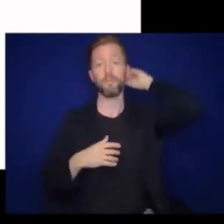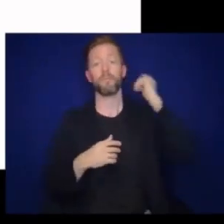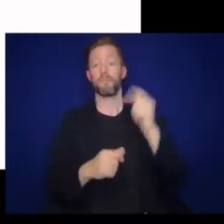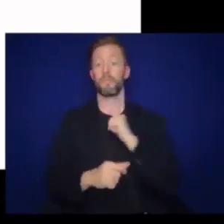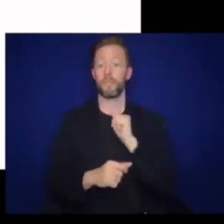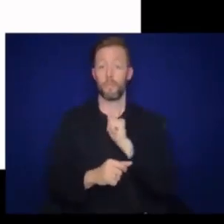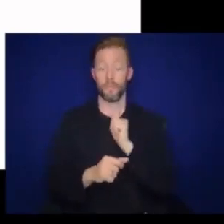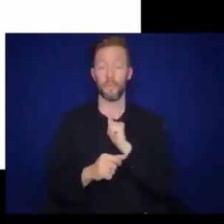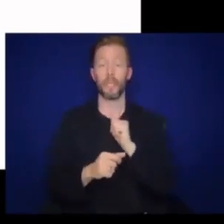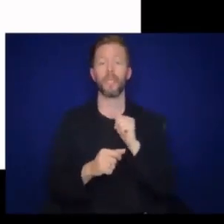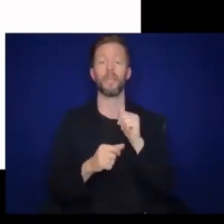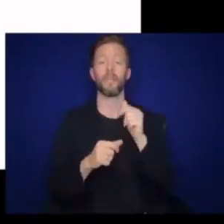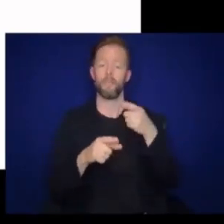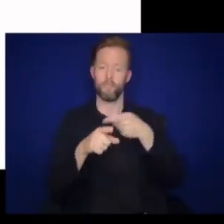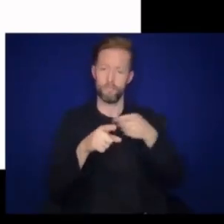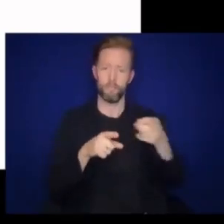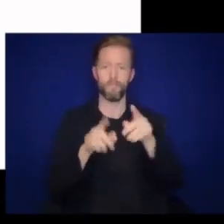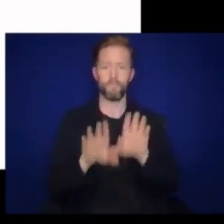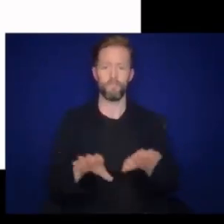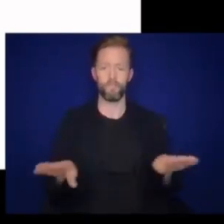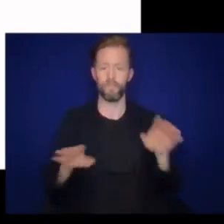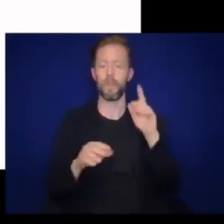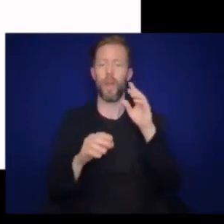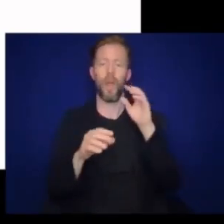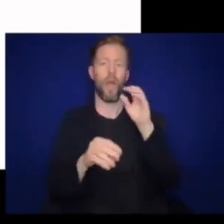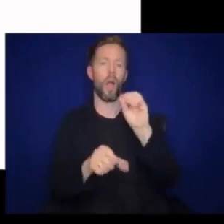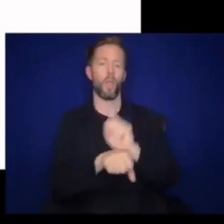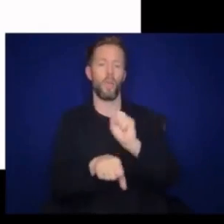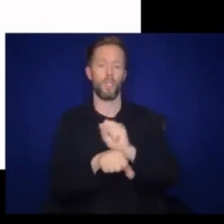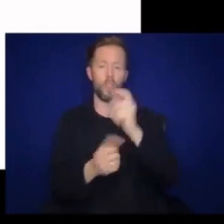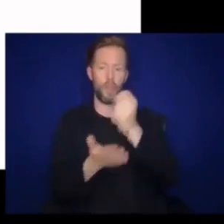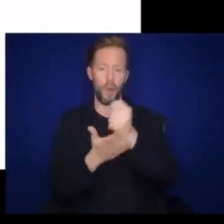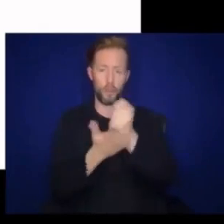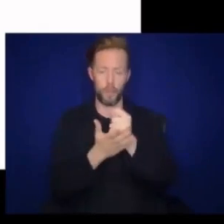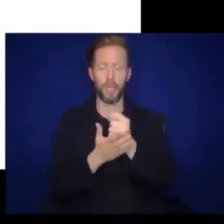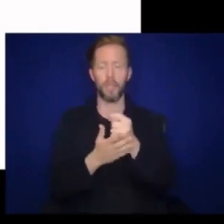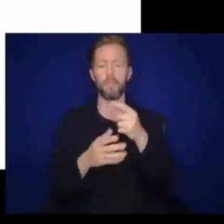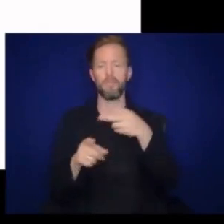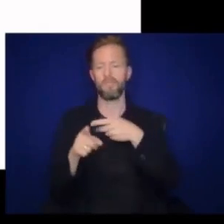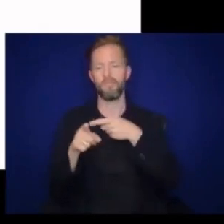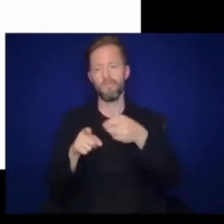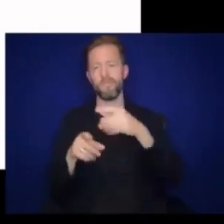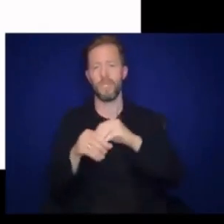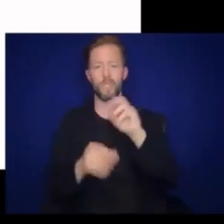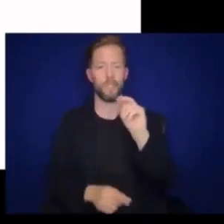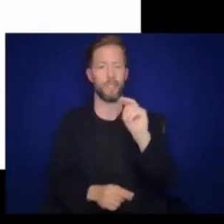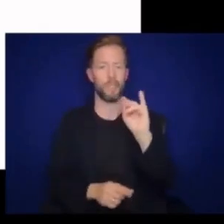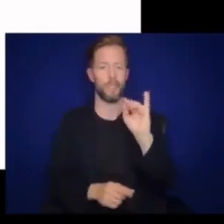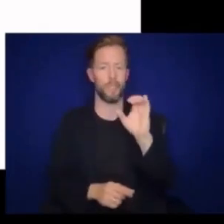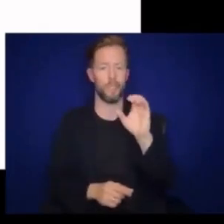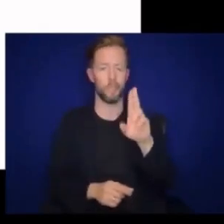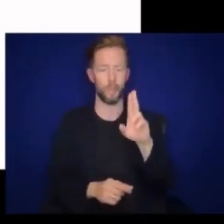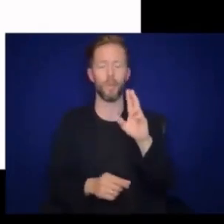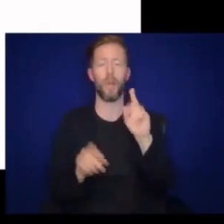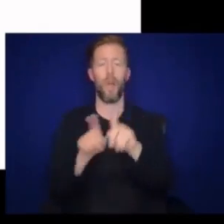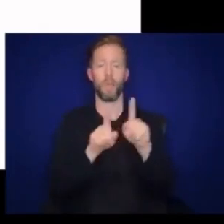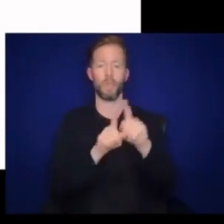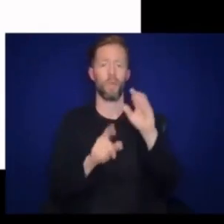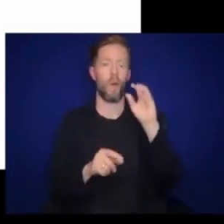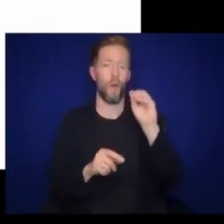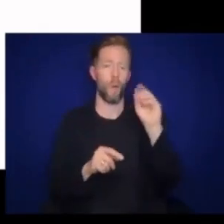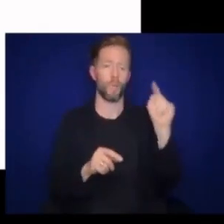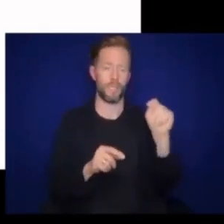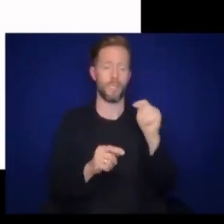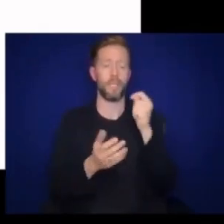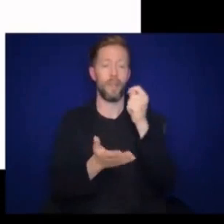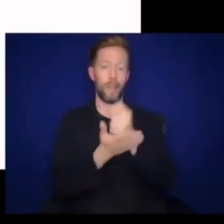occupational therapist practicing in the NICU. I also teach early child development for occupational therapy